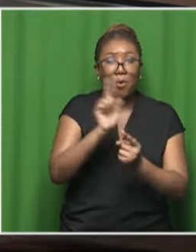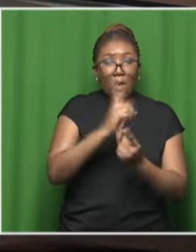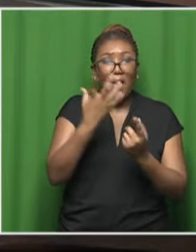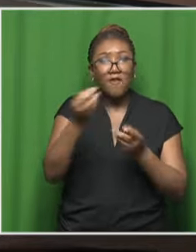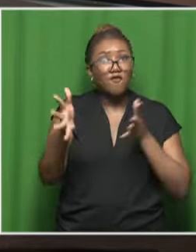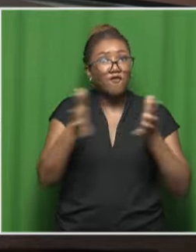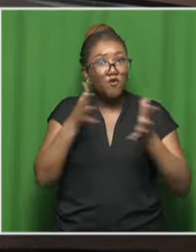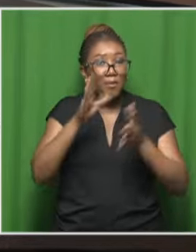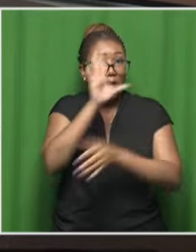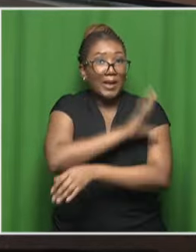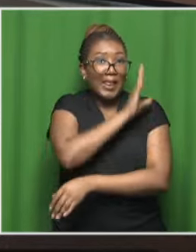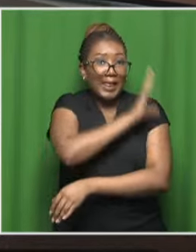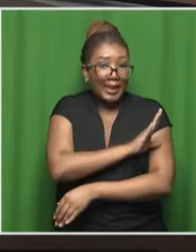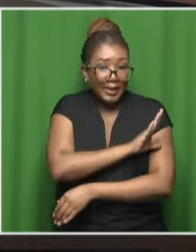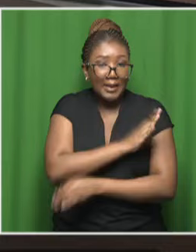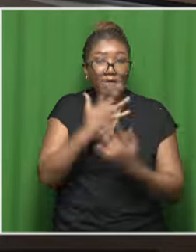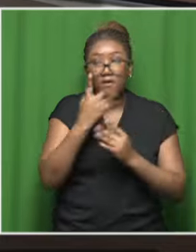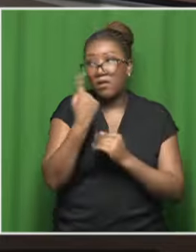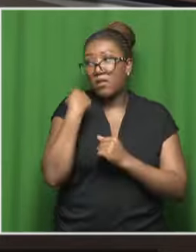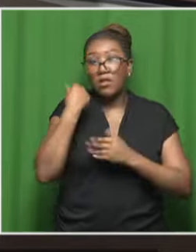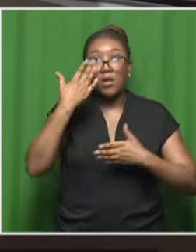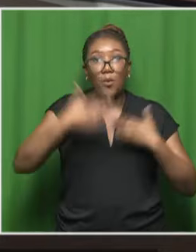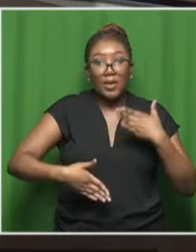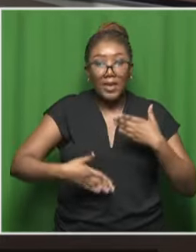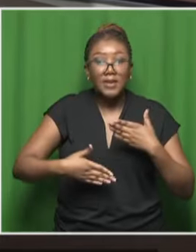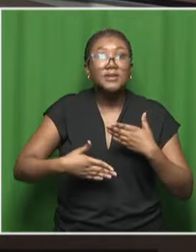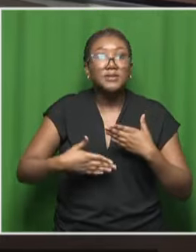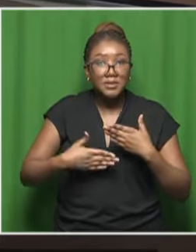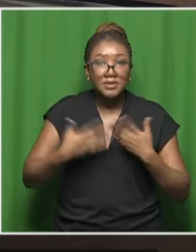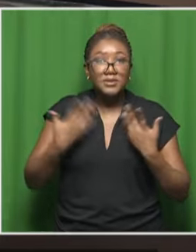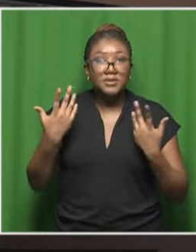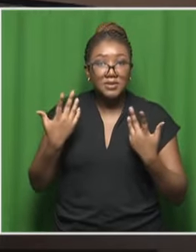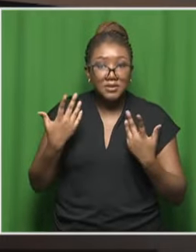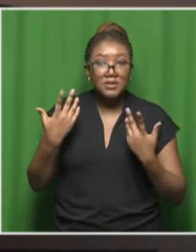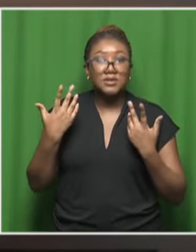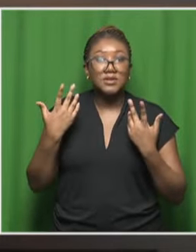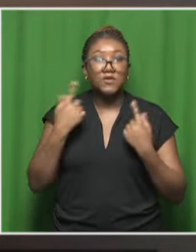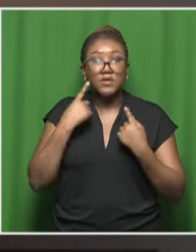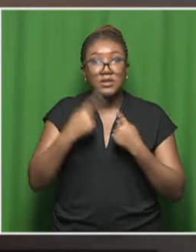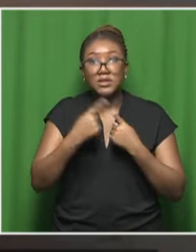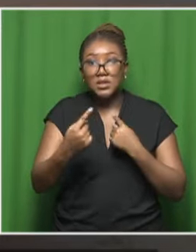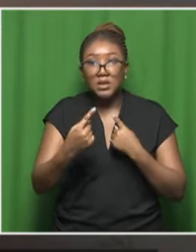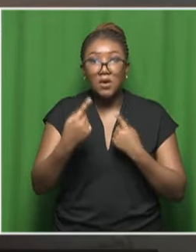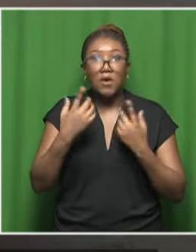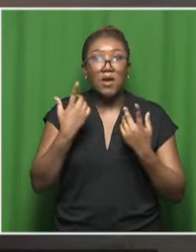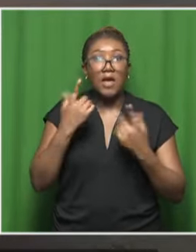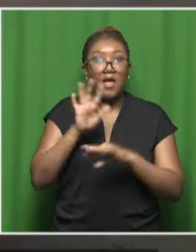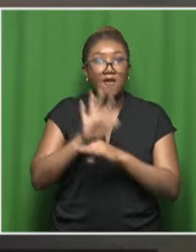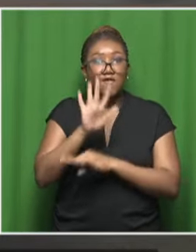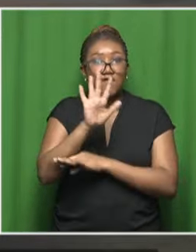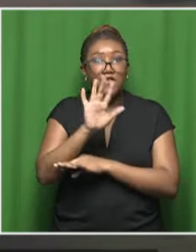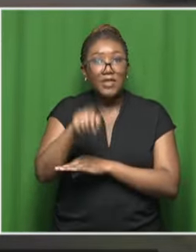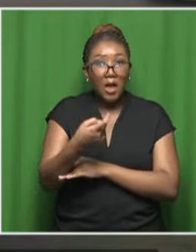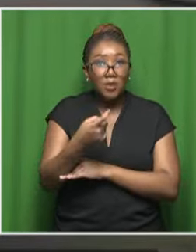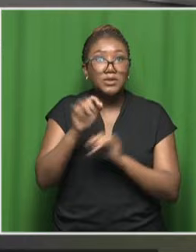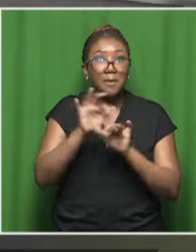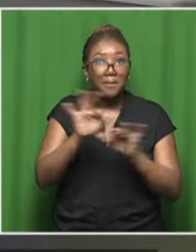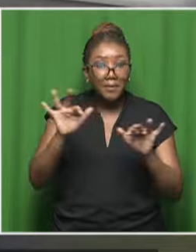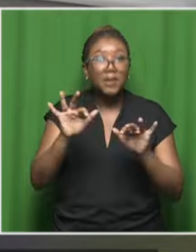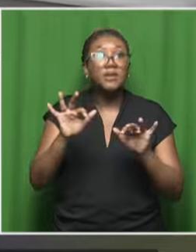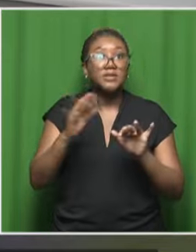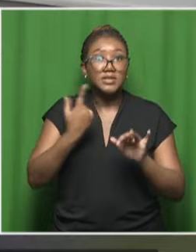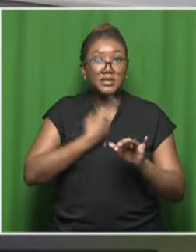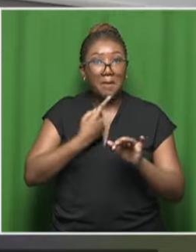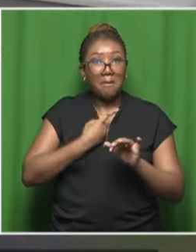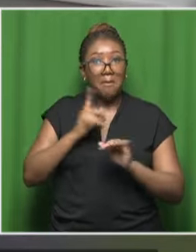over a weekend. This last occasion, in the inaugural event, we had 15,000 spectators who paid to come and